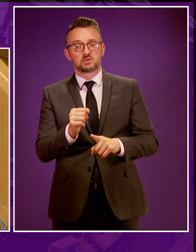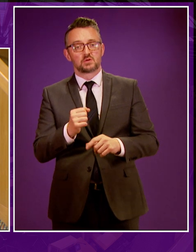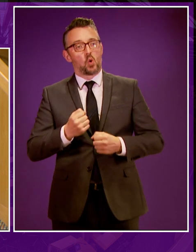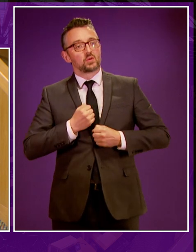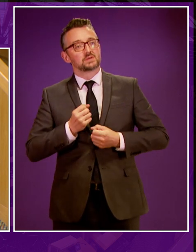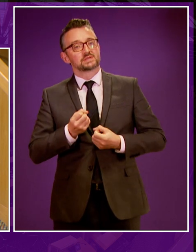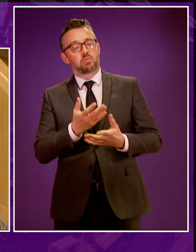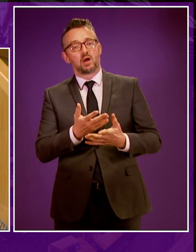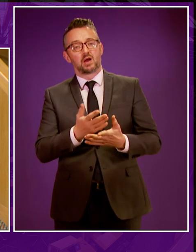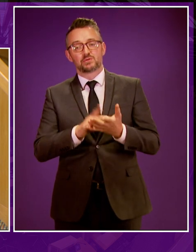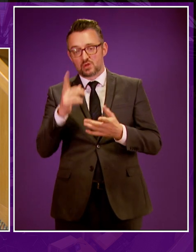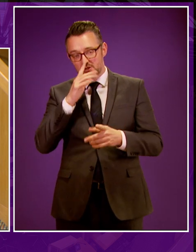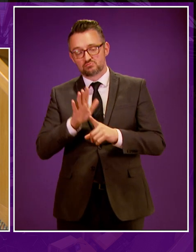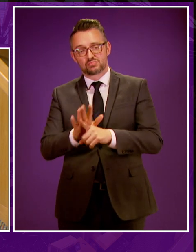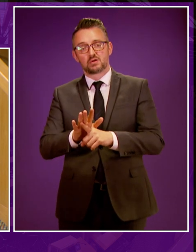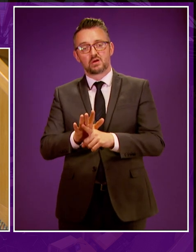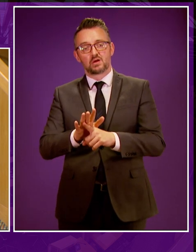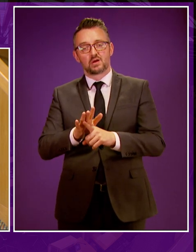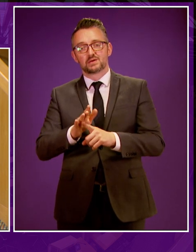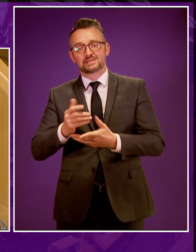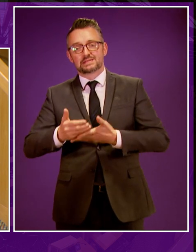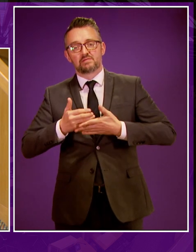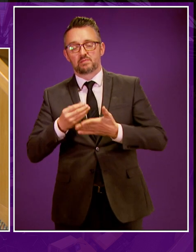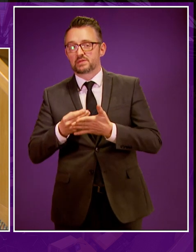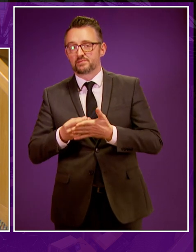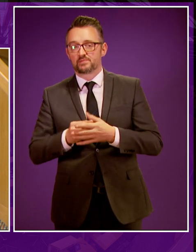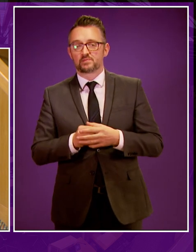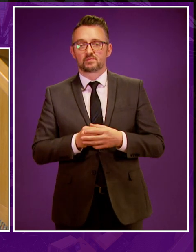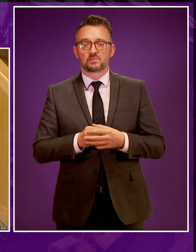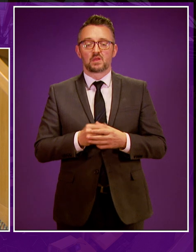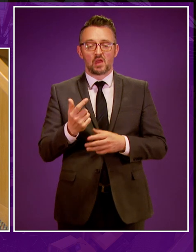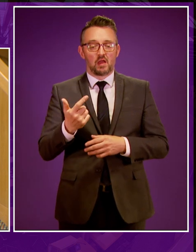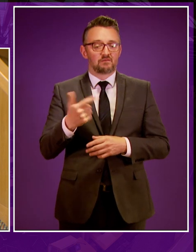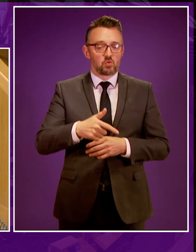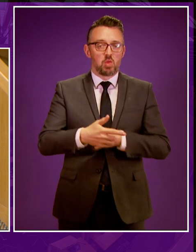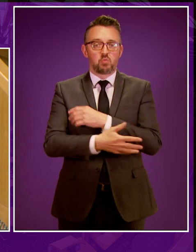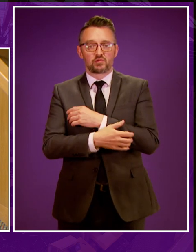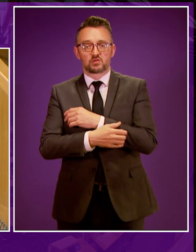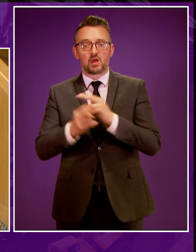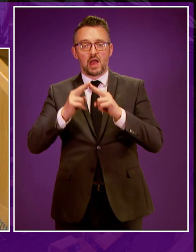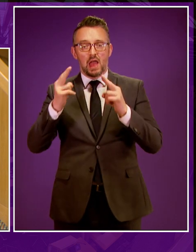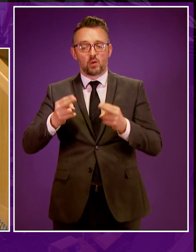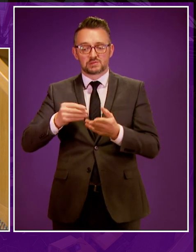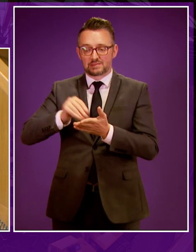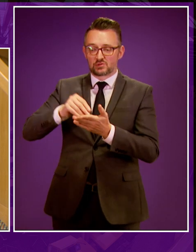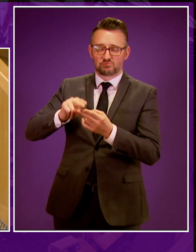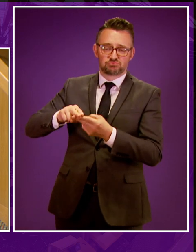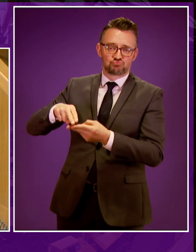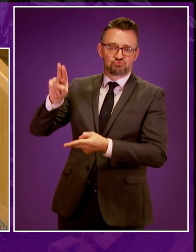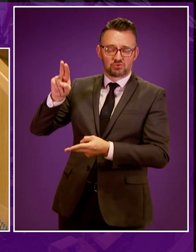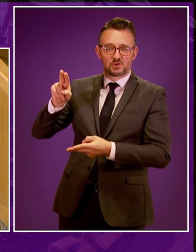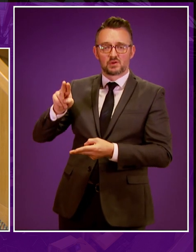is also denying the savings to our consumers. From fuel poverty to rising household expenses,